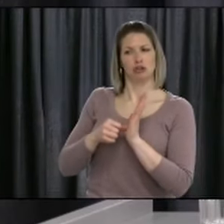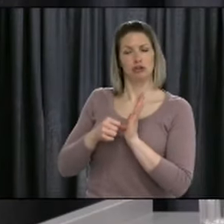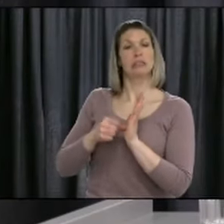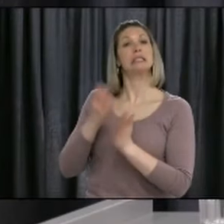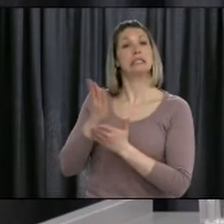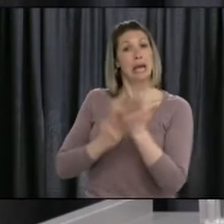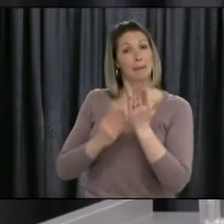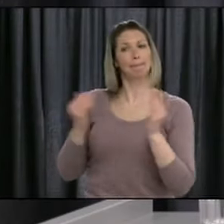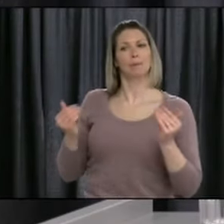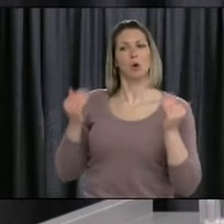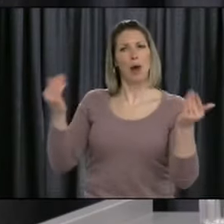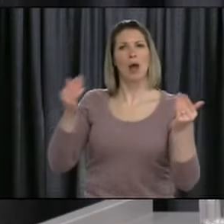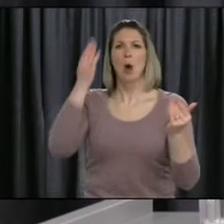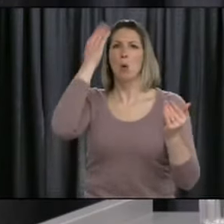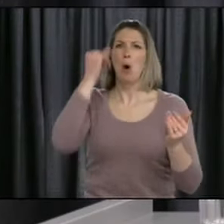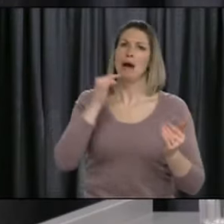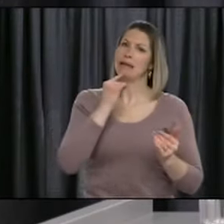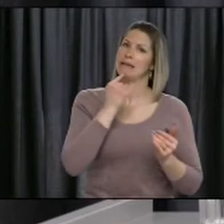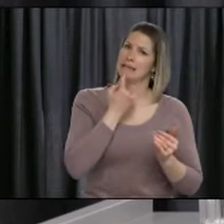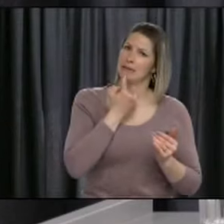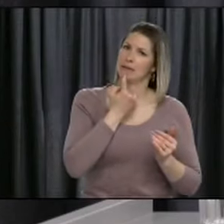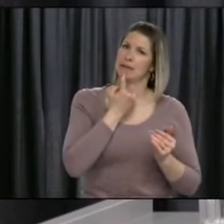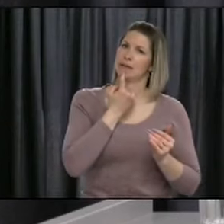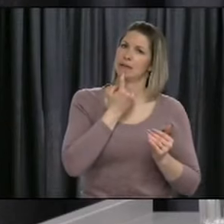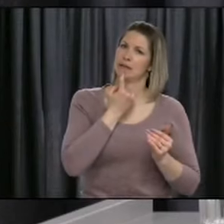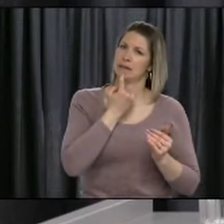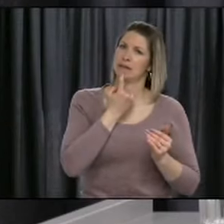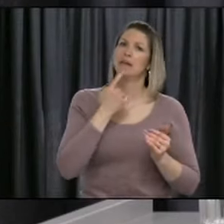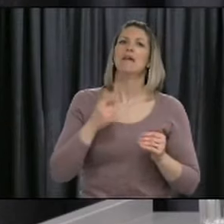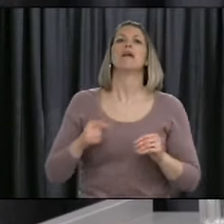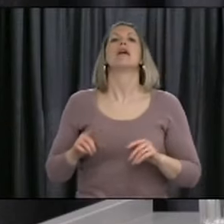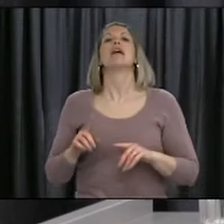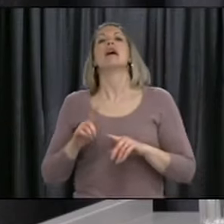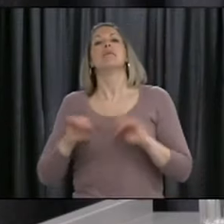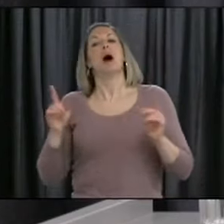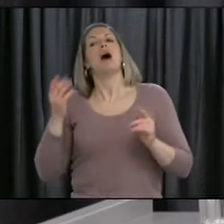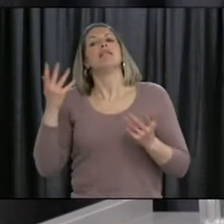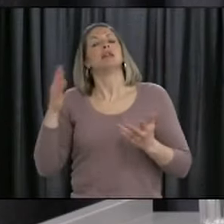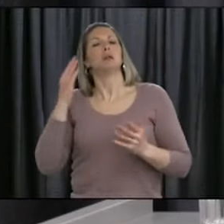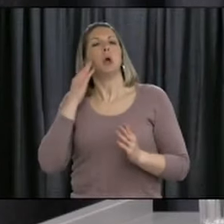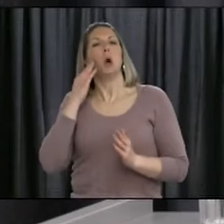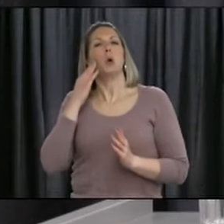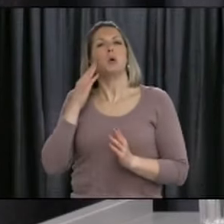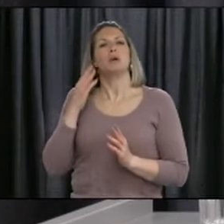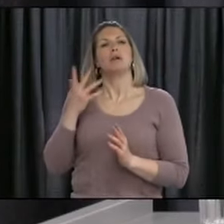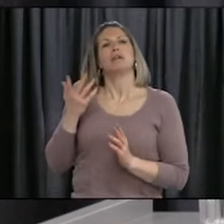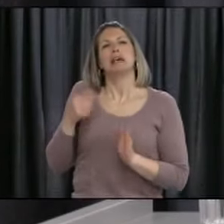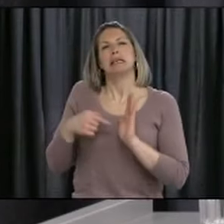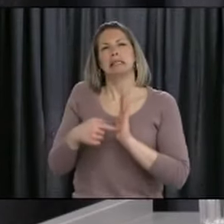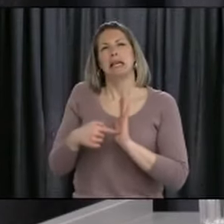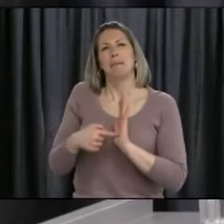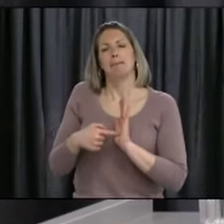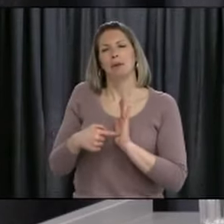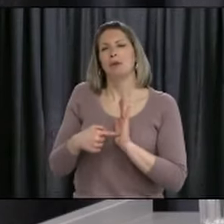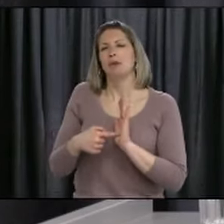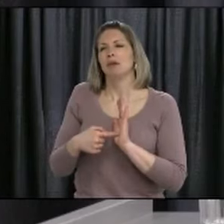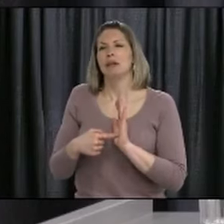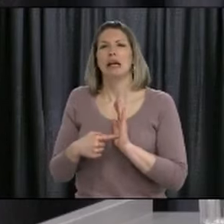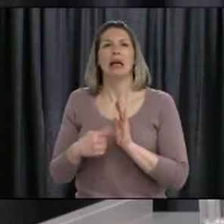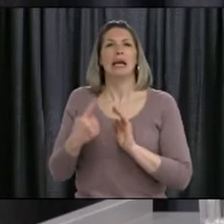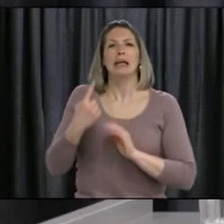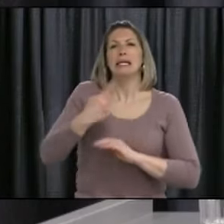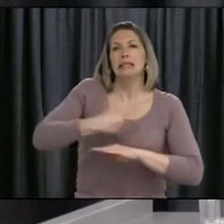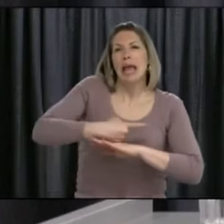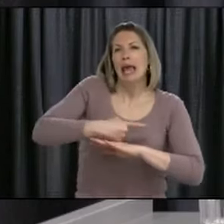next maneuver will allow to happen is for some low-risk, low-intensity procedures to be done, for example, as outpatients or day